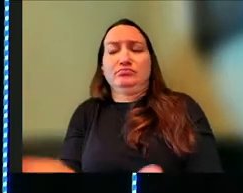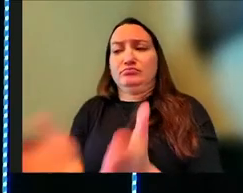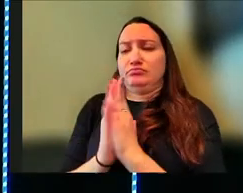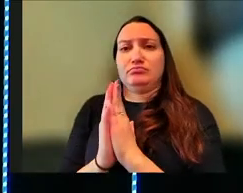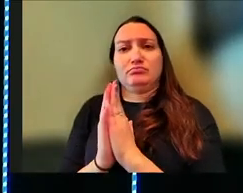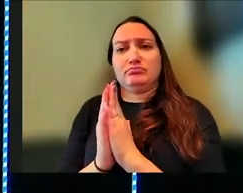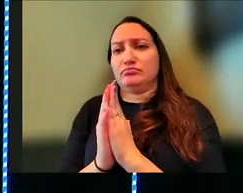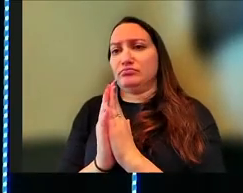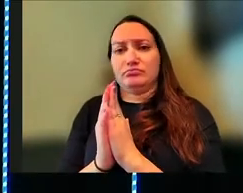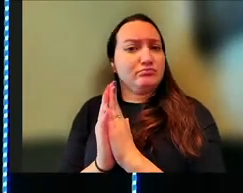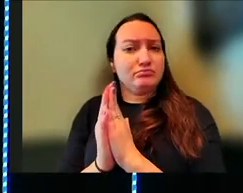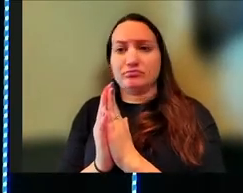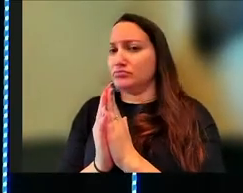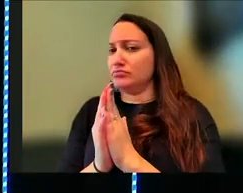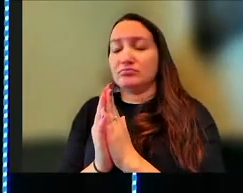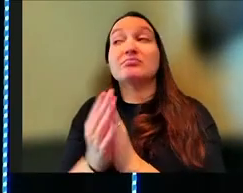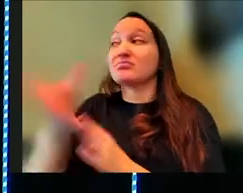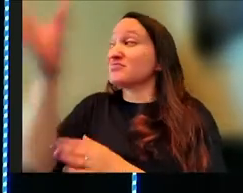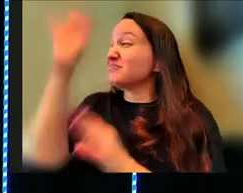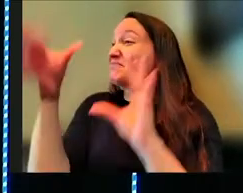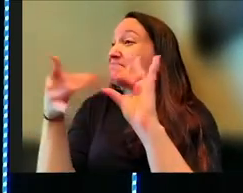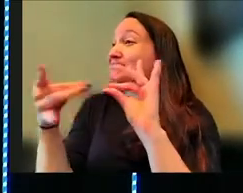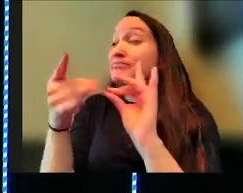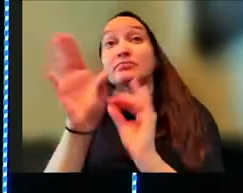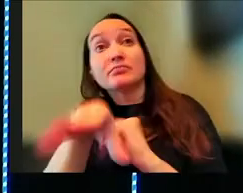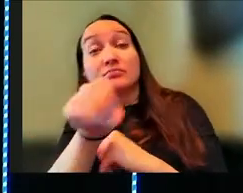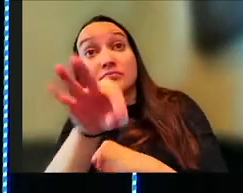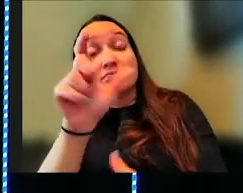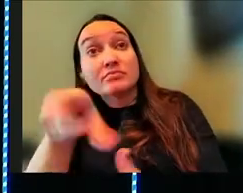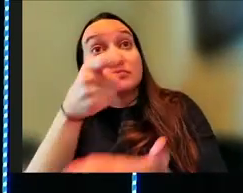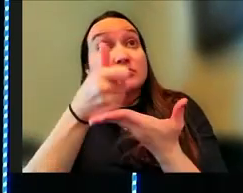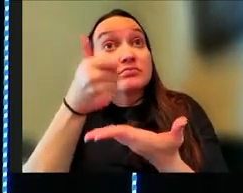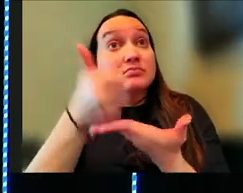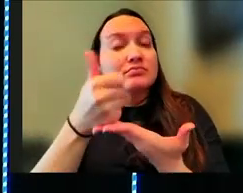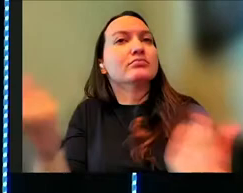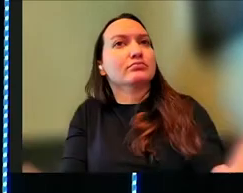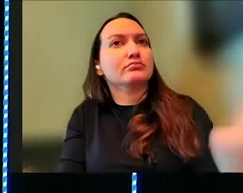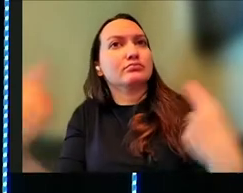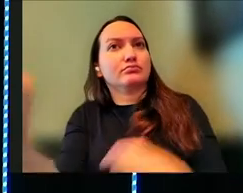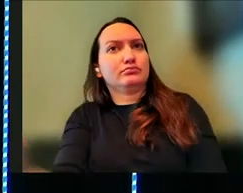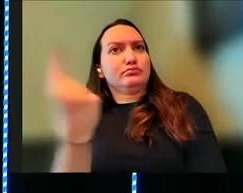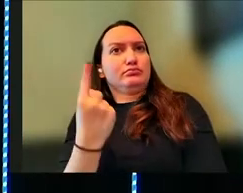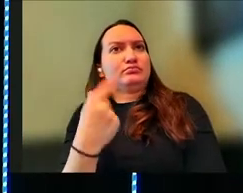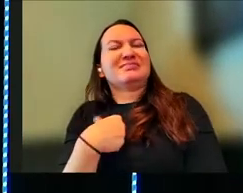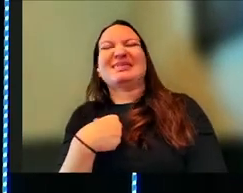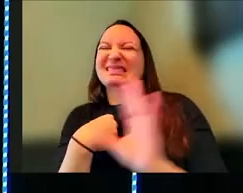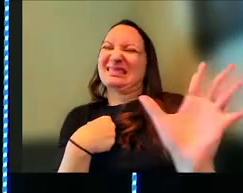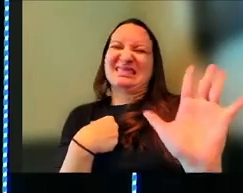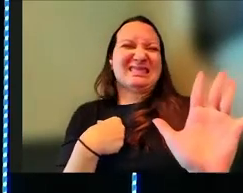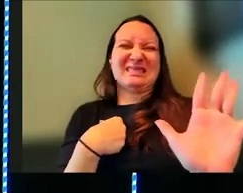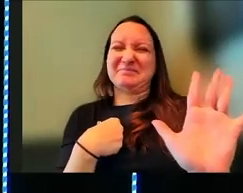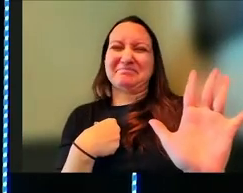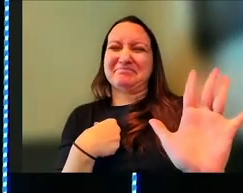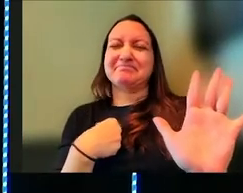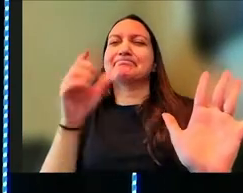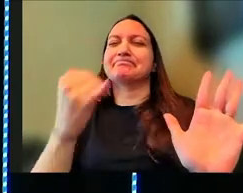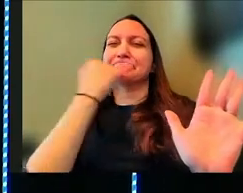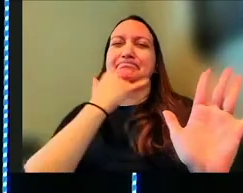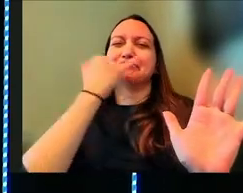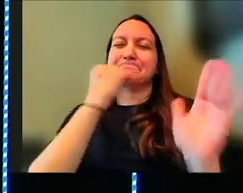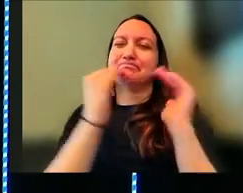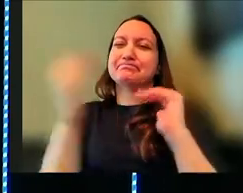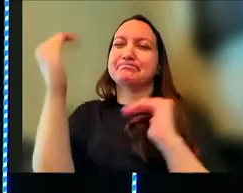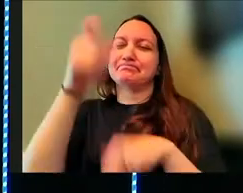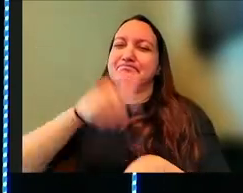right? So God's saying, hey, if you need my help, come to me. I'm not going to go, ah, he messed up too many times, you know?